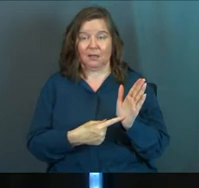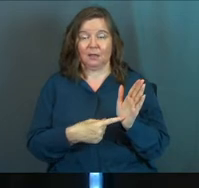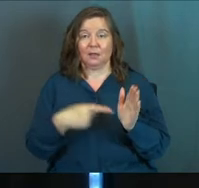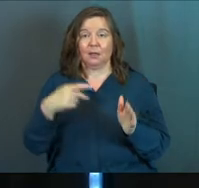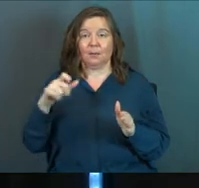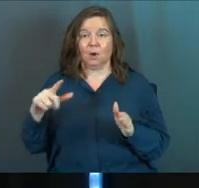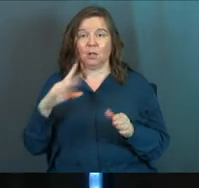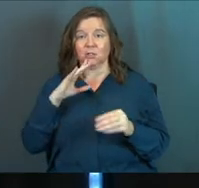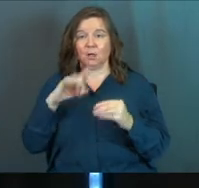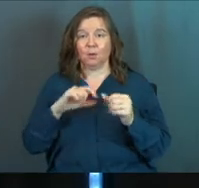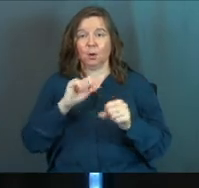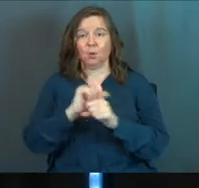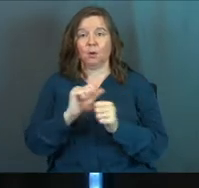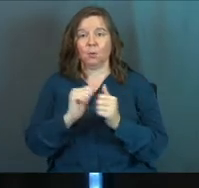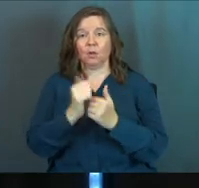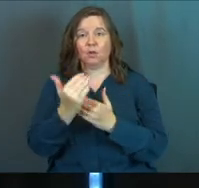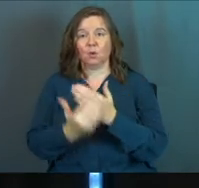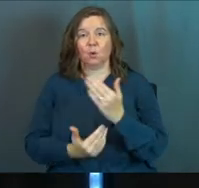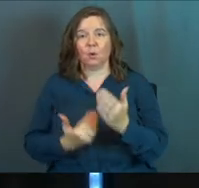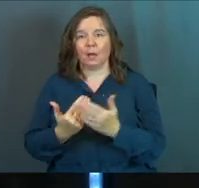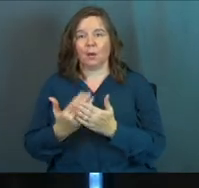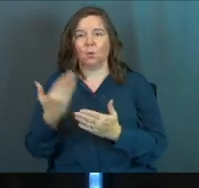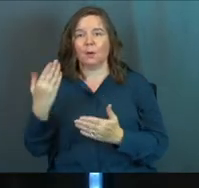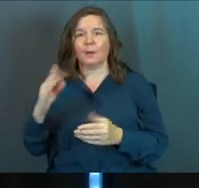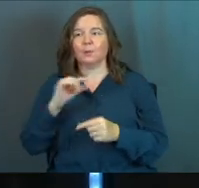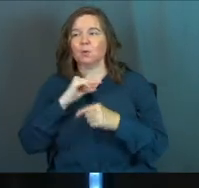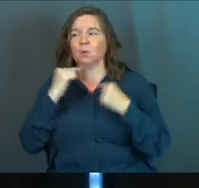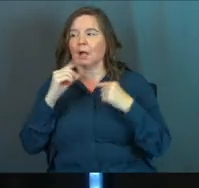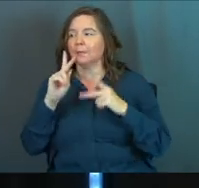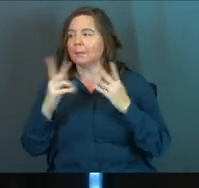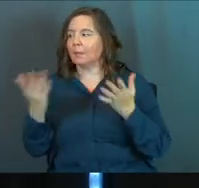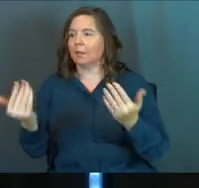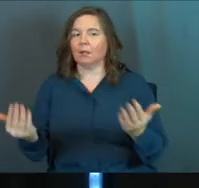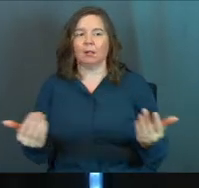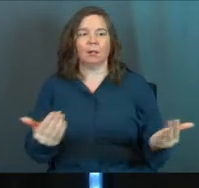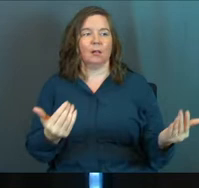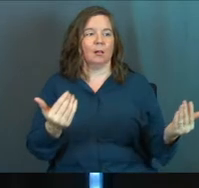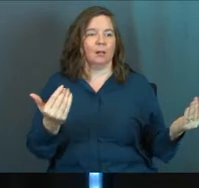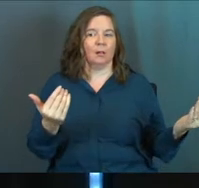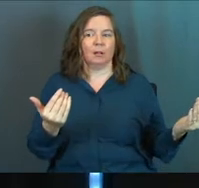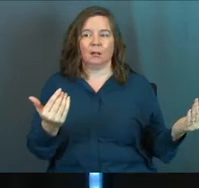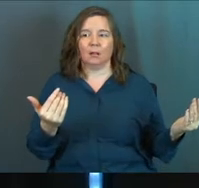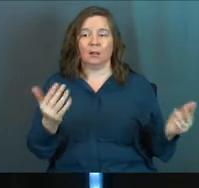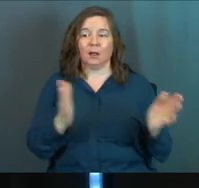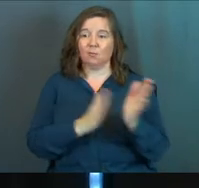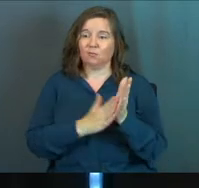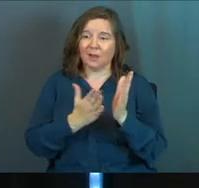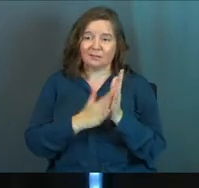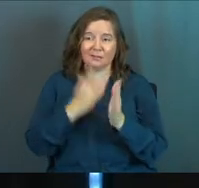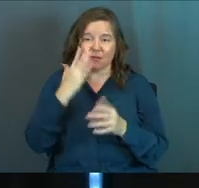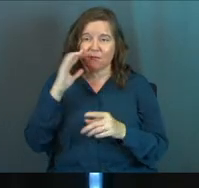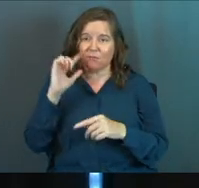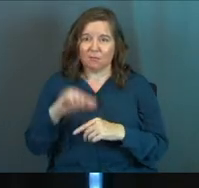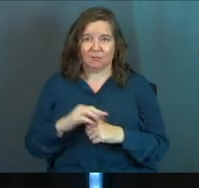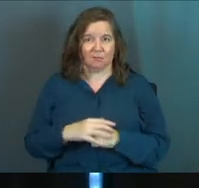Paul is talking about working with your hands. Where are my blue-collar people at? Come on. Praise God.